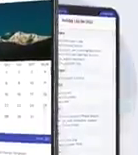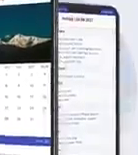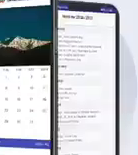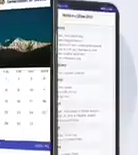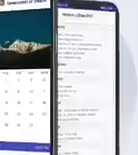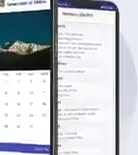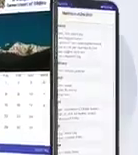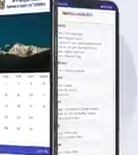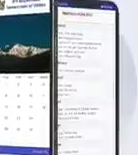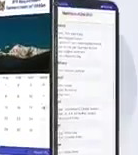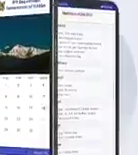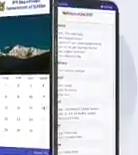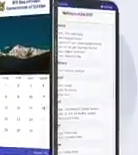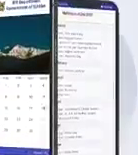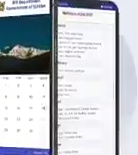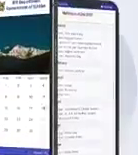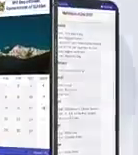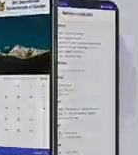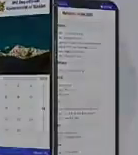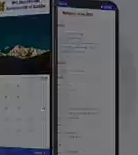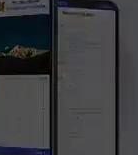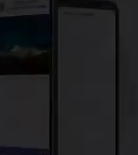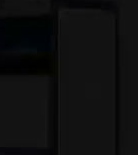We'll see you next time.